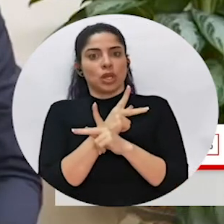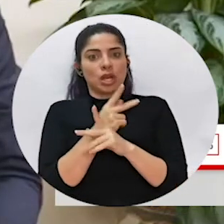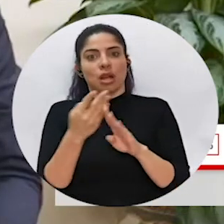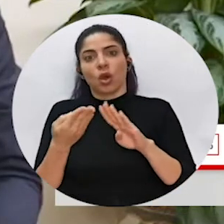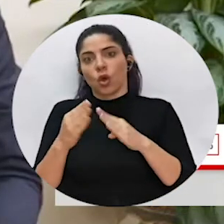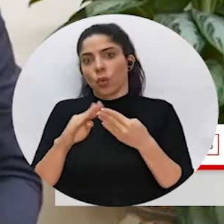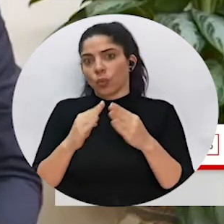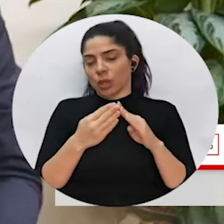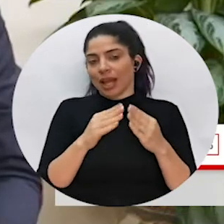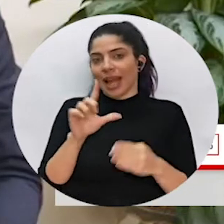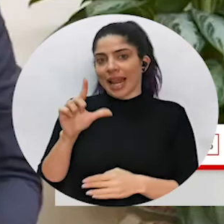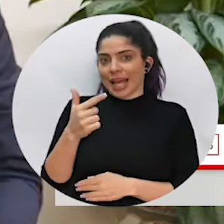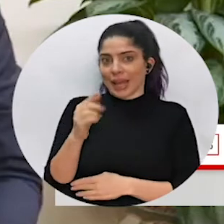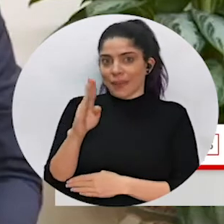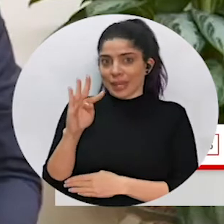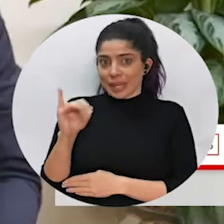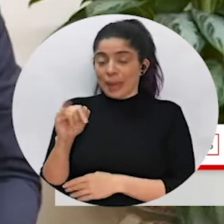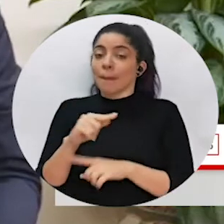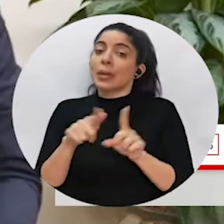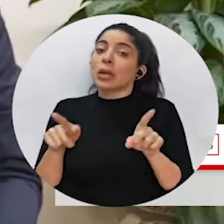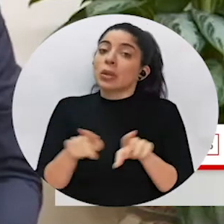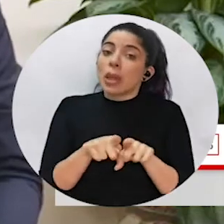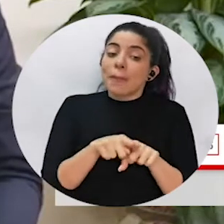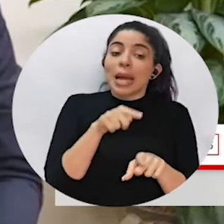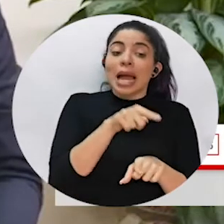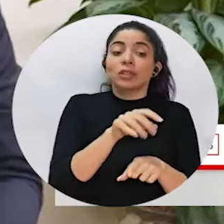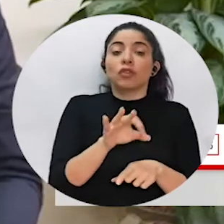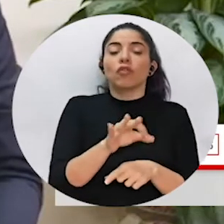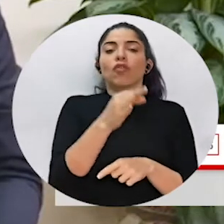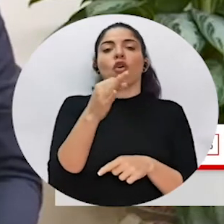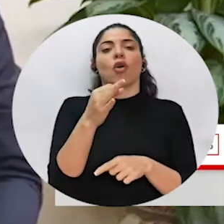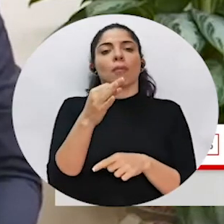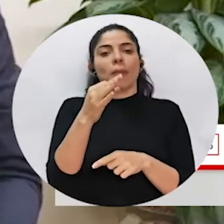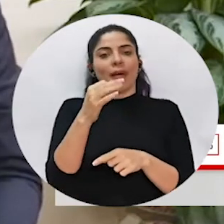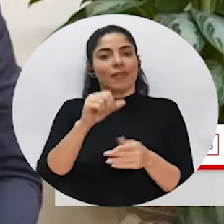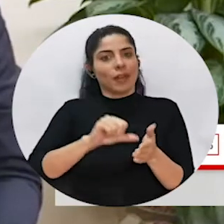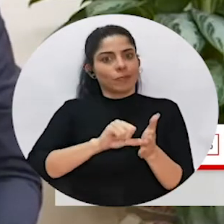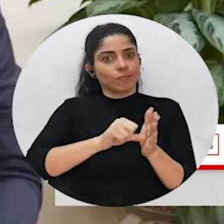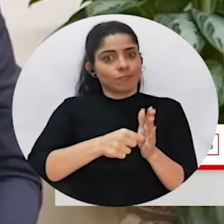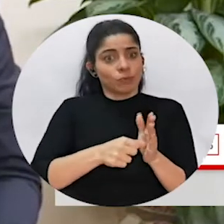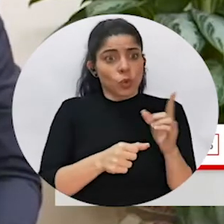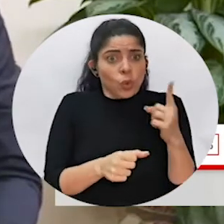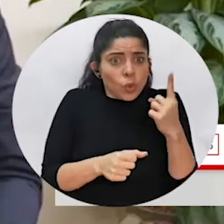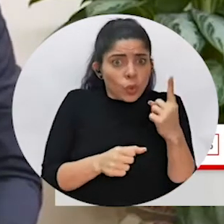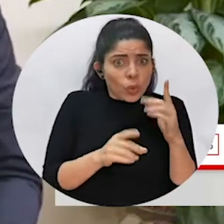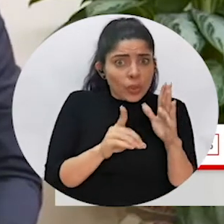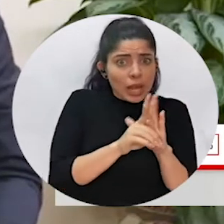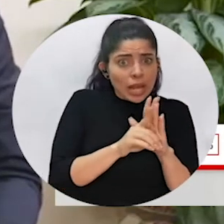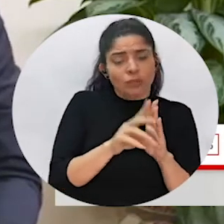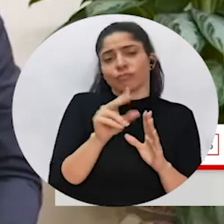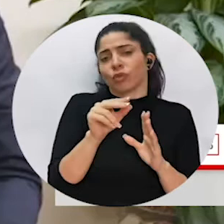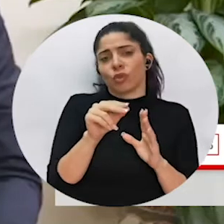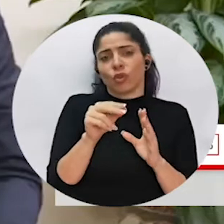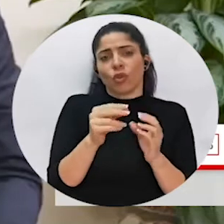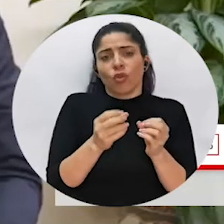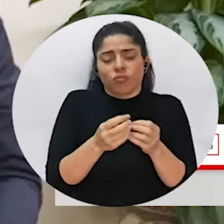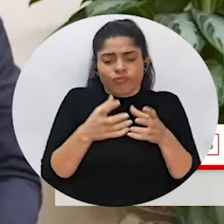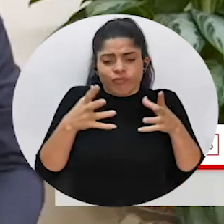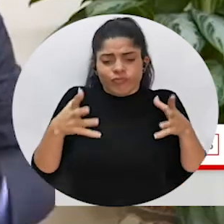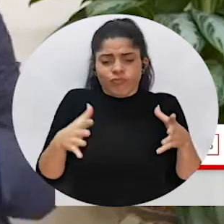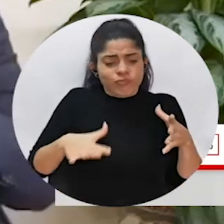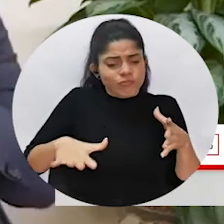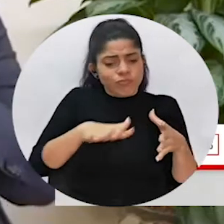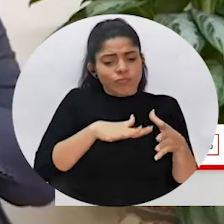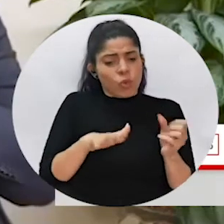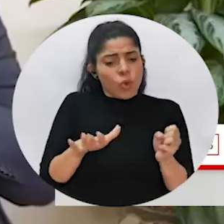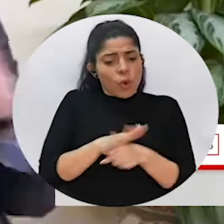the community of LGTB people, but also it's a way to reinforce not only one specific right, but